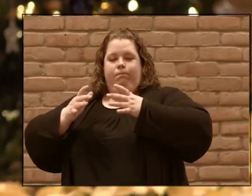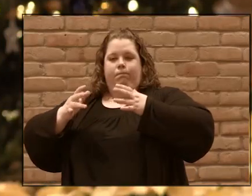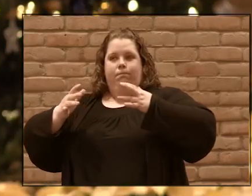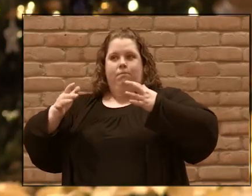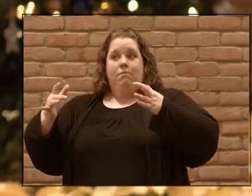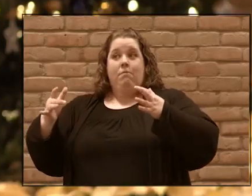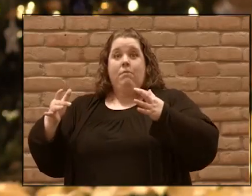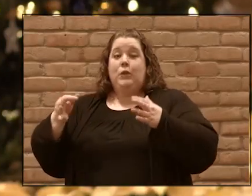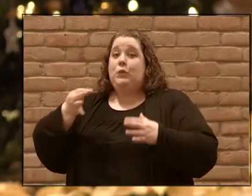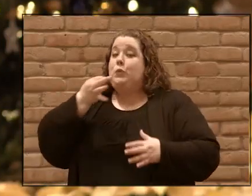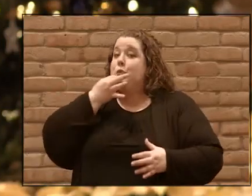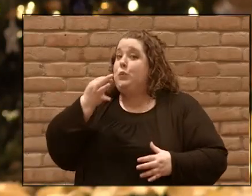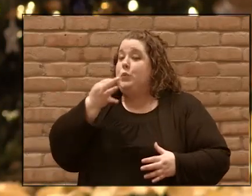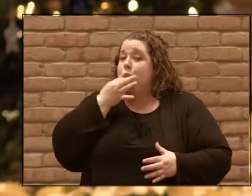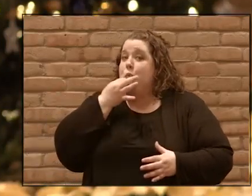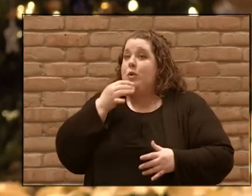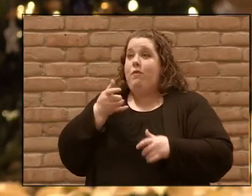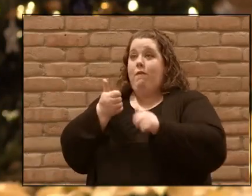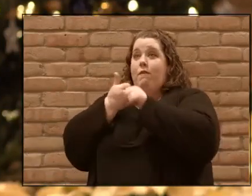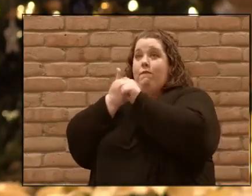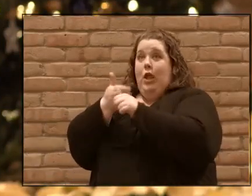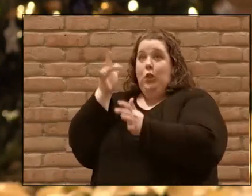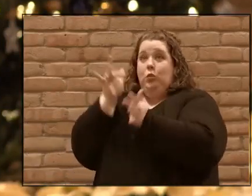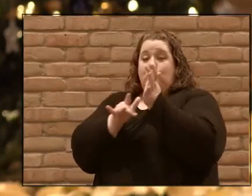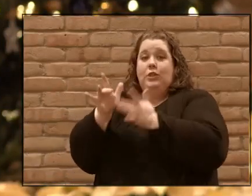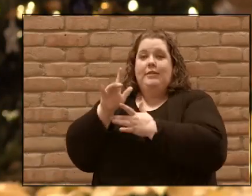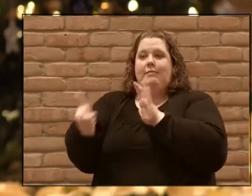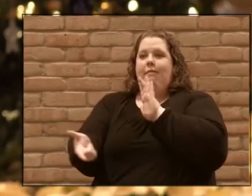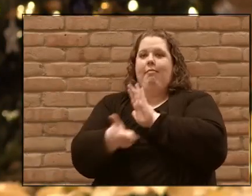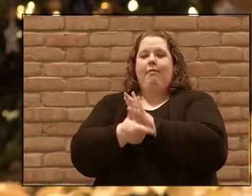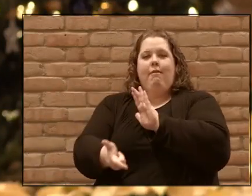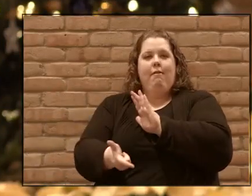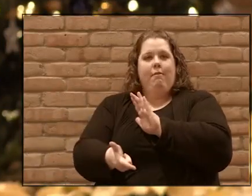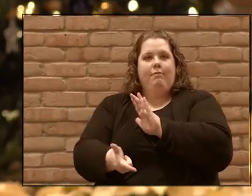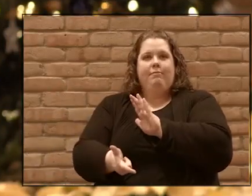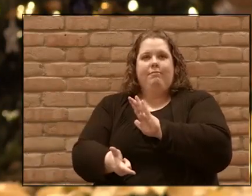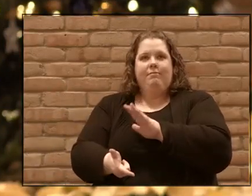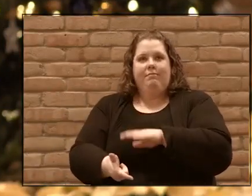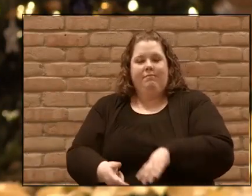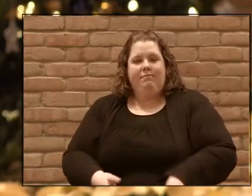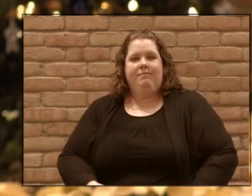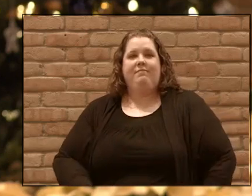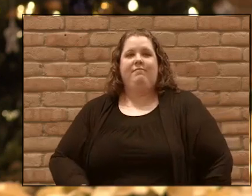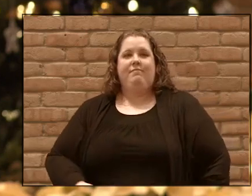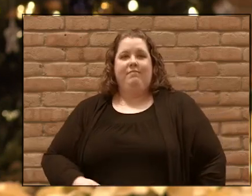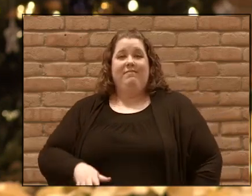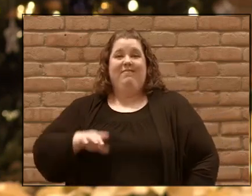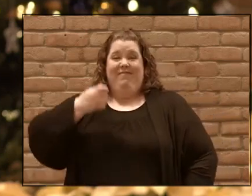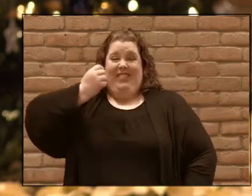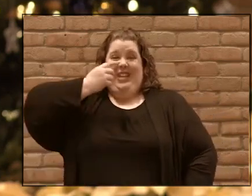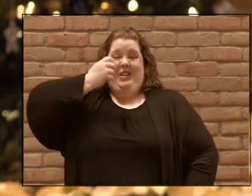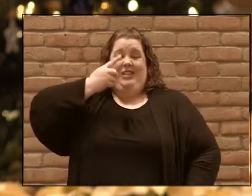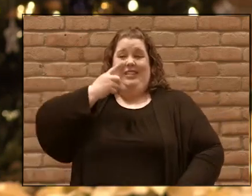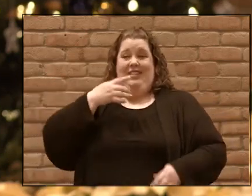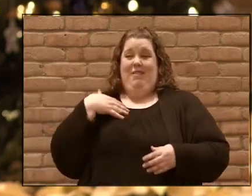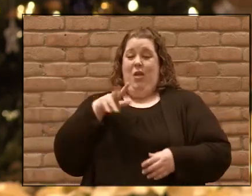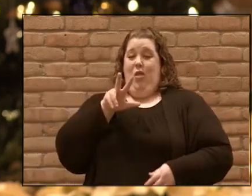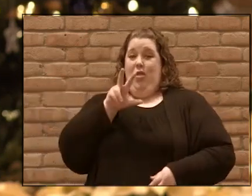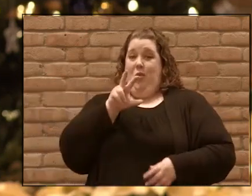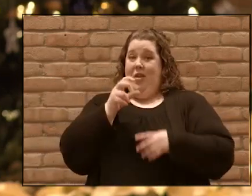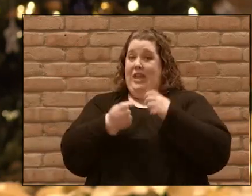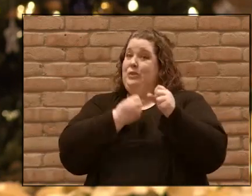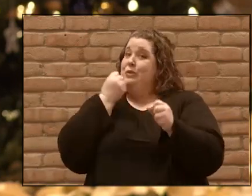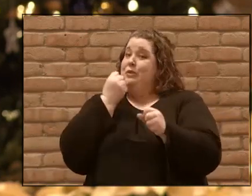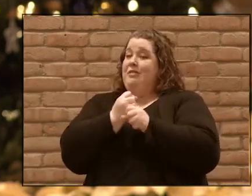illegal to be a follower of Jesus in the Roman Empire. And for almost 300 years, it was